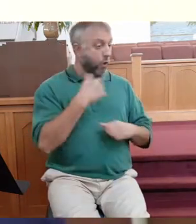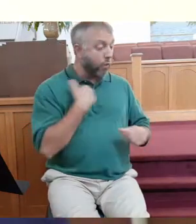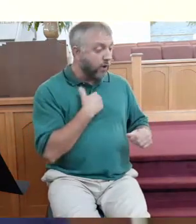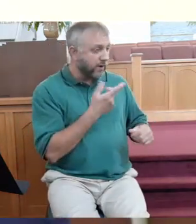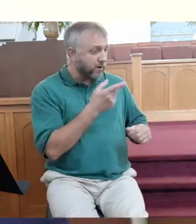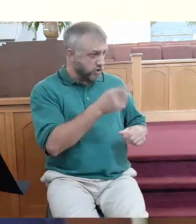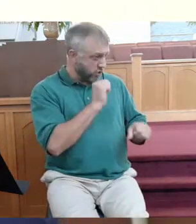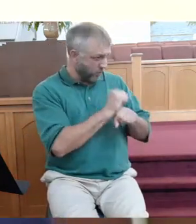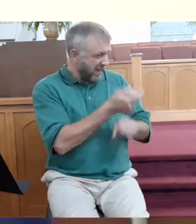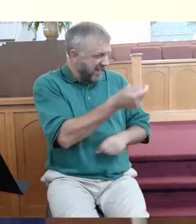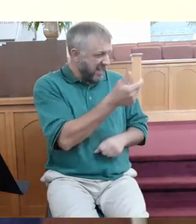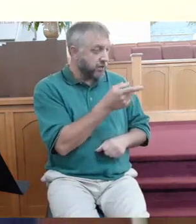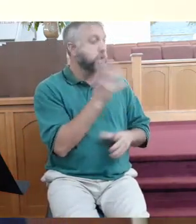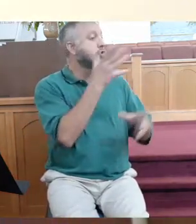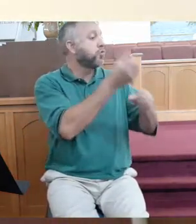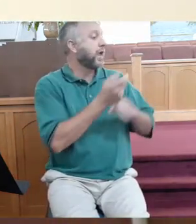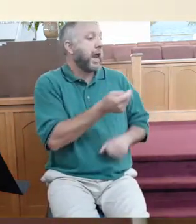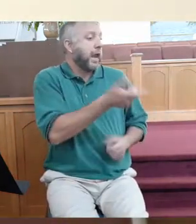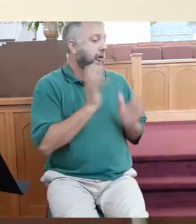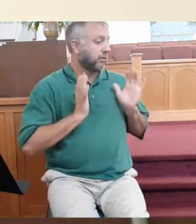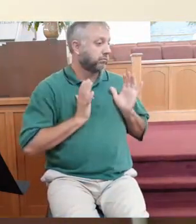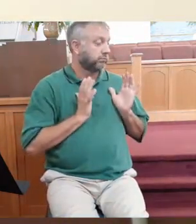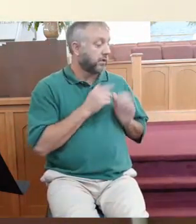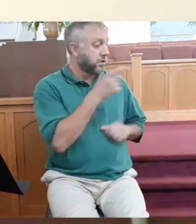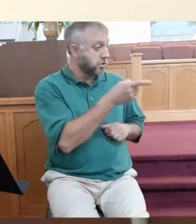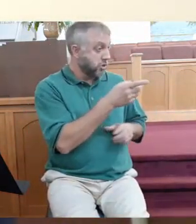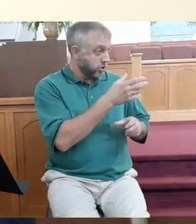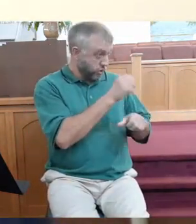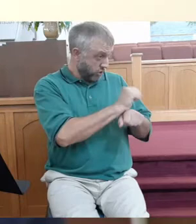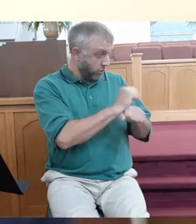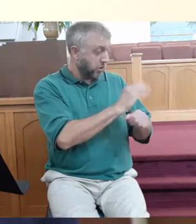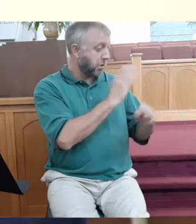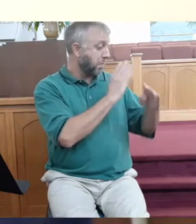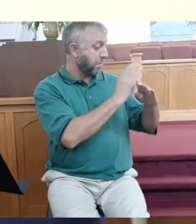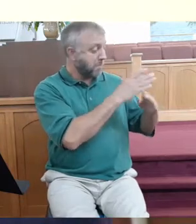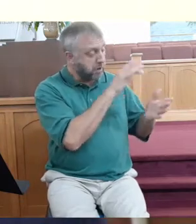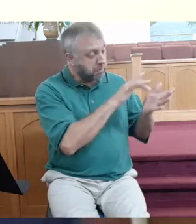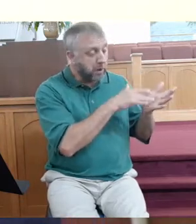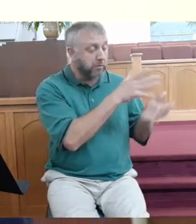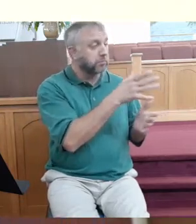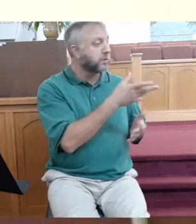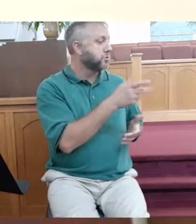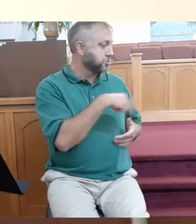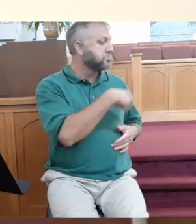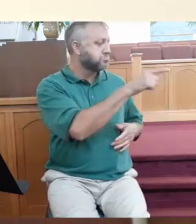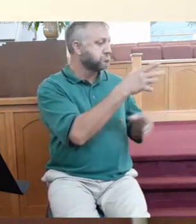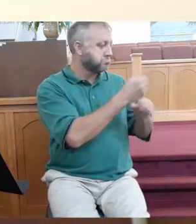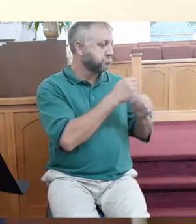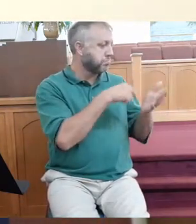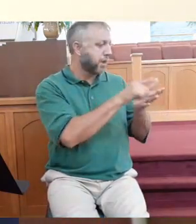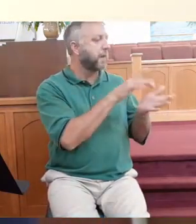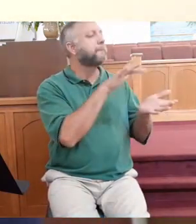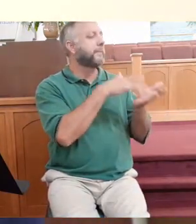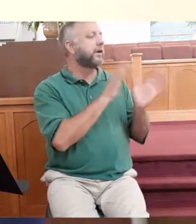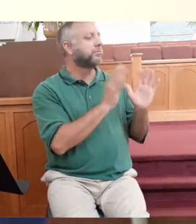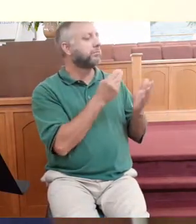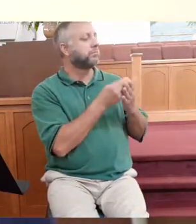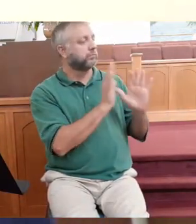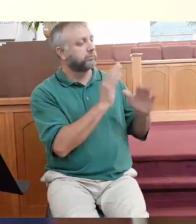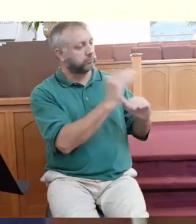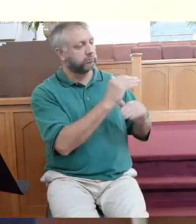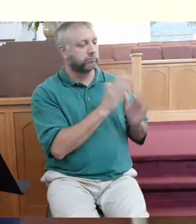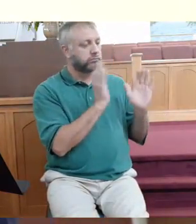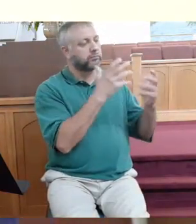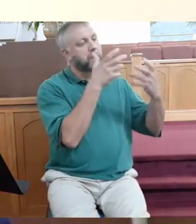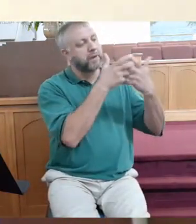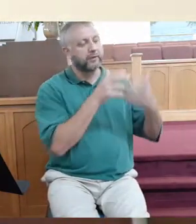Our ideas of fairness says that those who walk the middle ground should get middle payment for it. That's our idea of fairness, but God's grace works different from that.